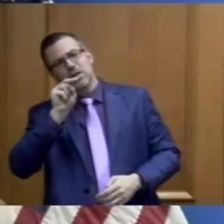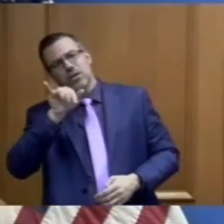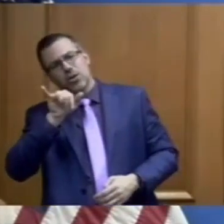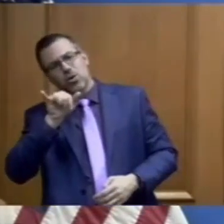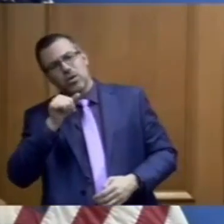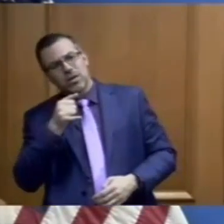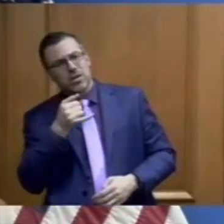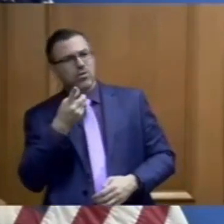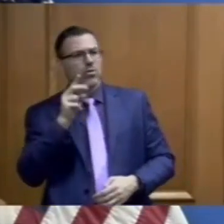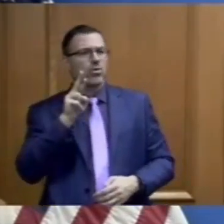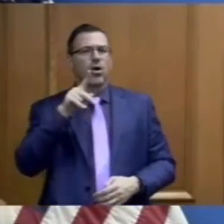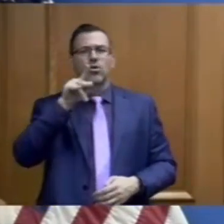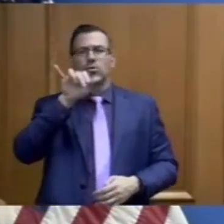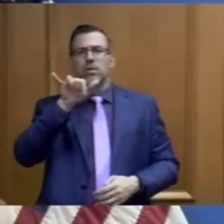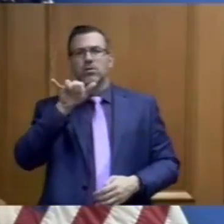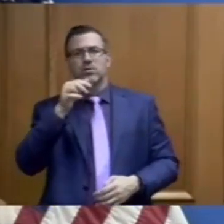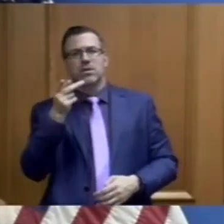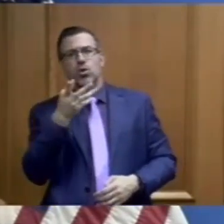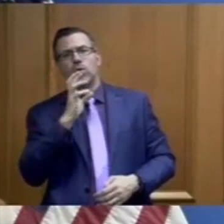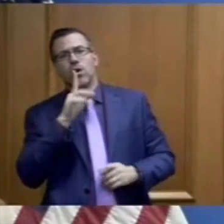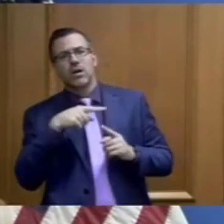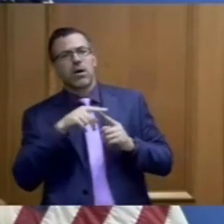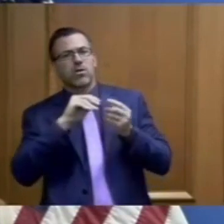or Dr. Peercy, either one on numbers?